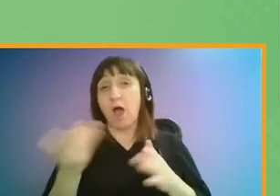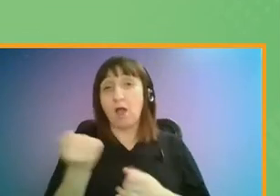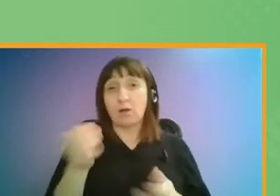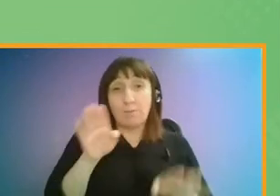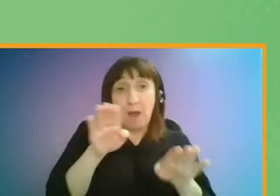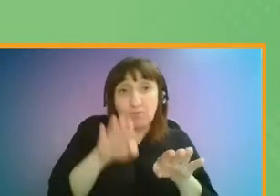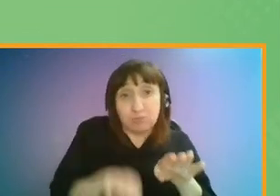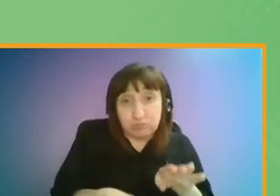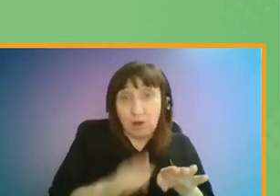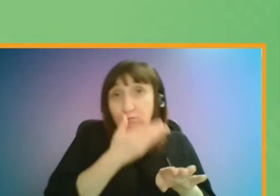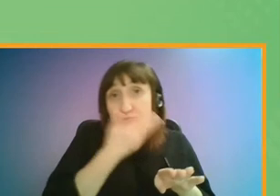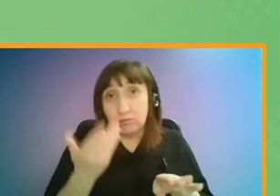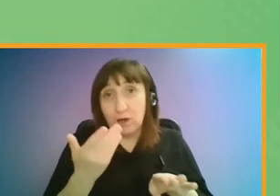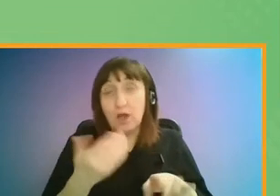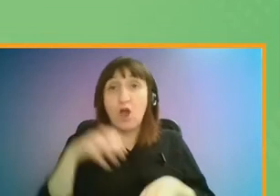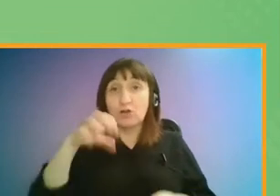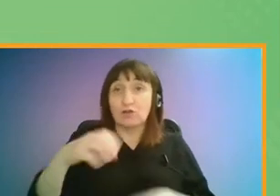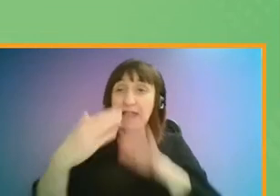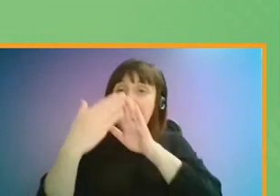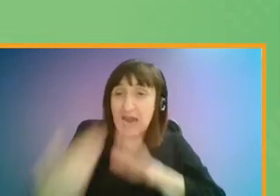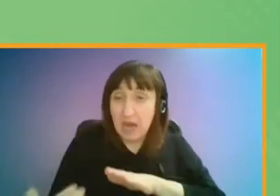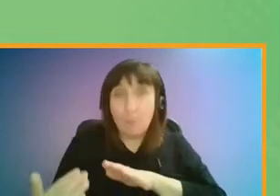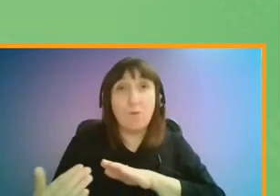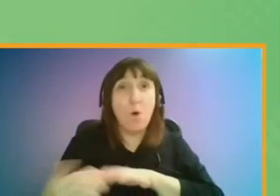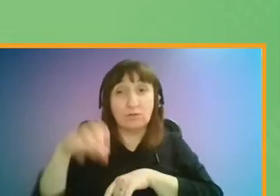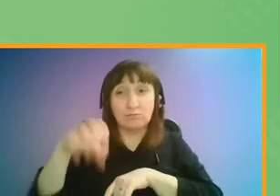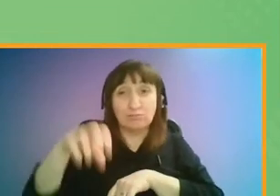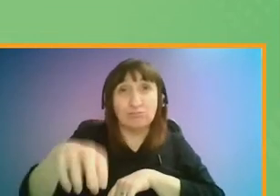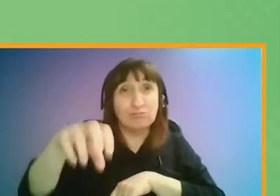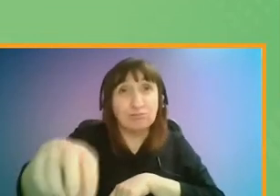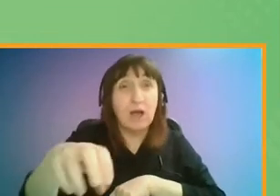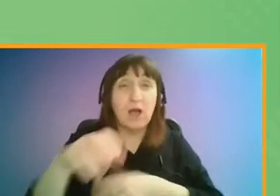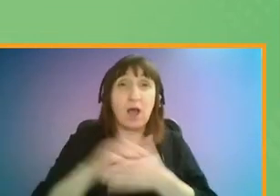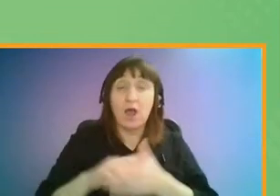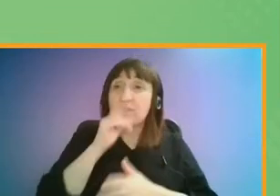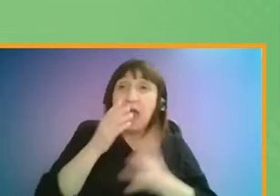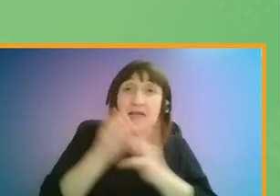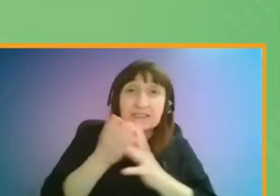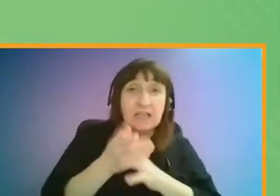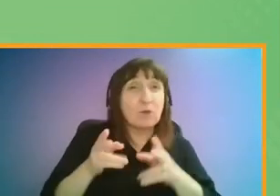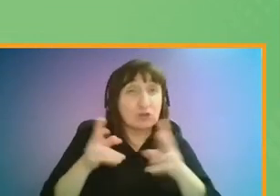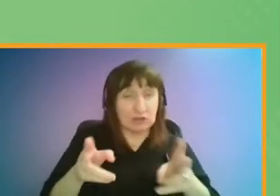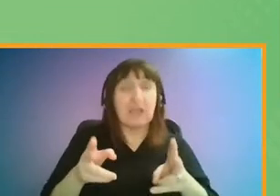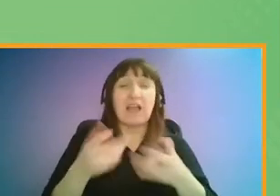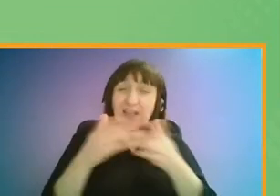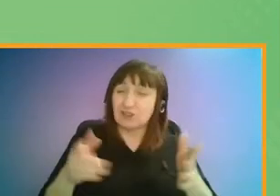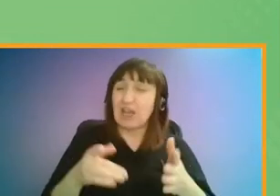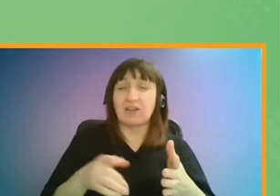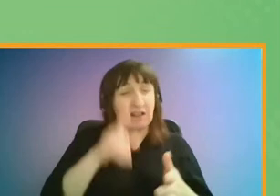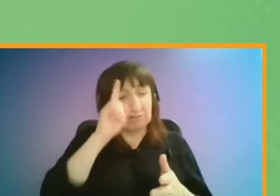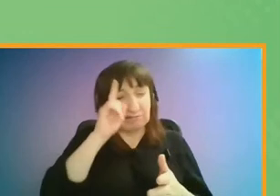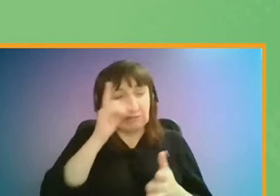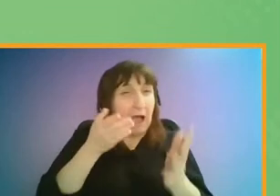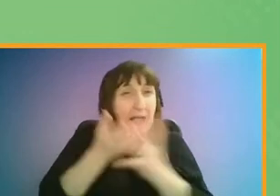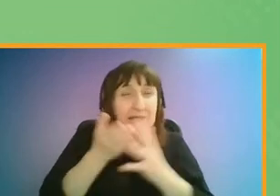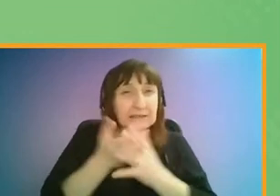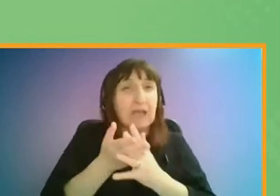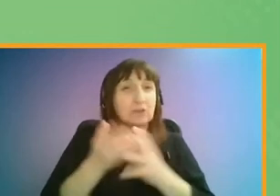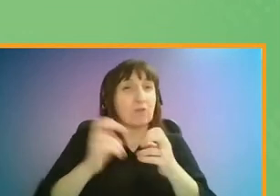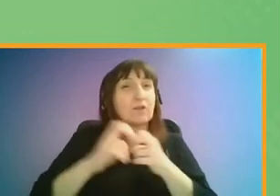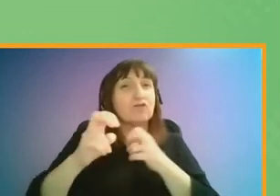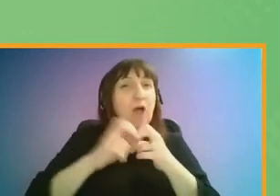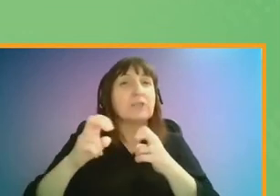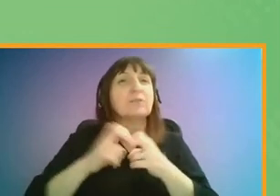pavements, pavement clutter like stray A-boards or e-scooters, inaccessible streets add to the general lack of accessibility on other parts of the transport